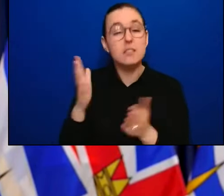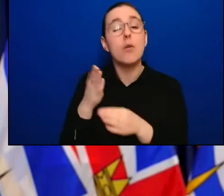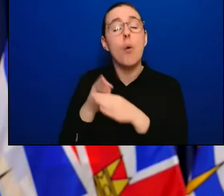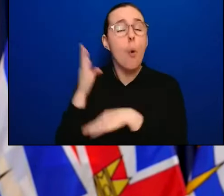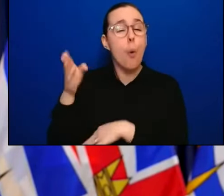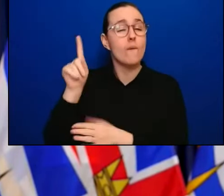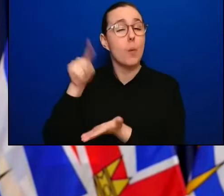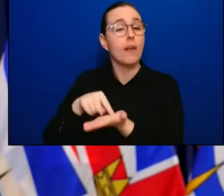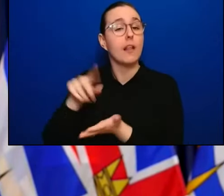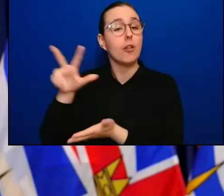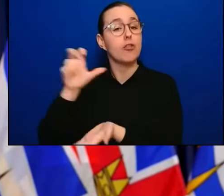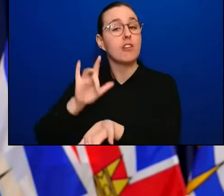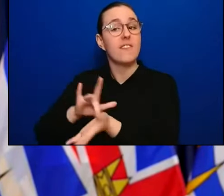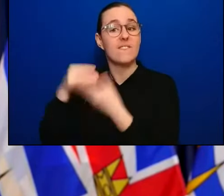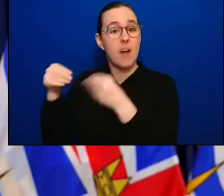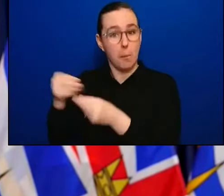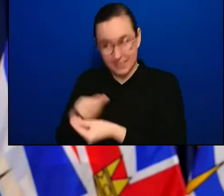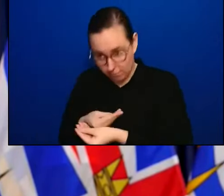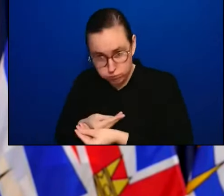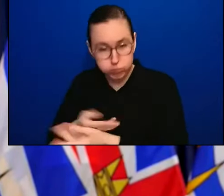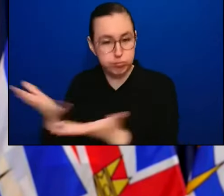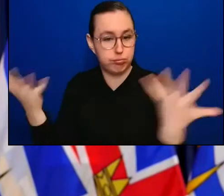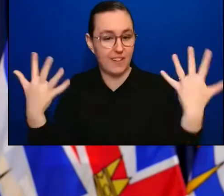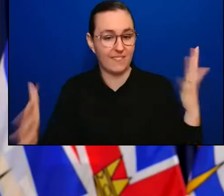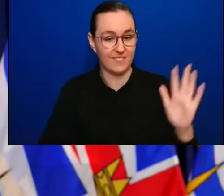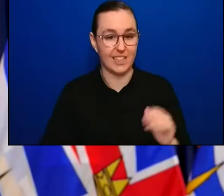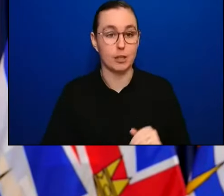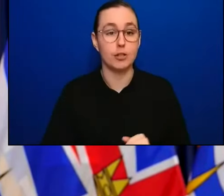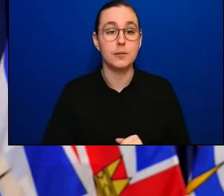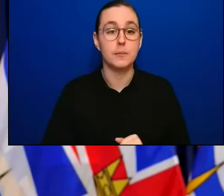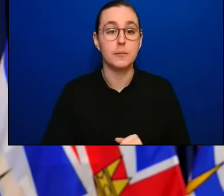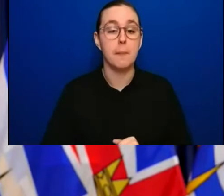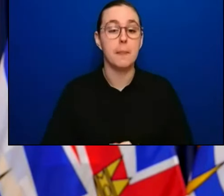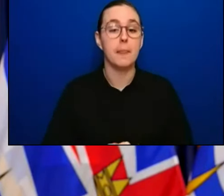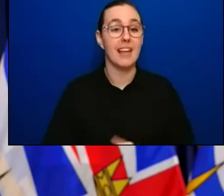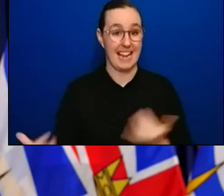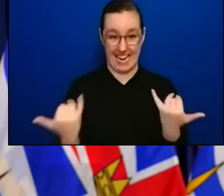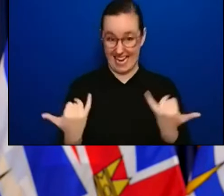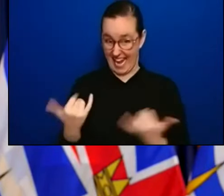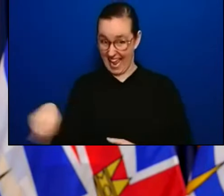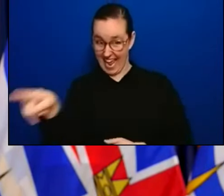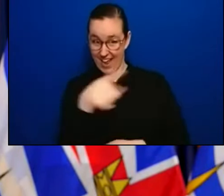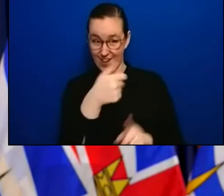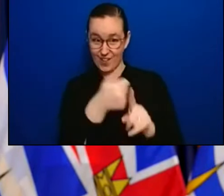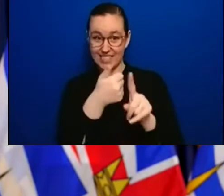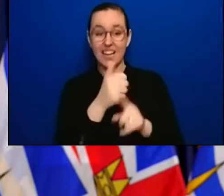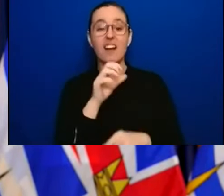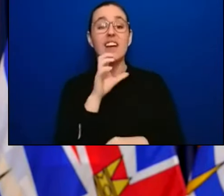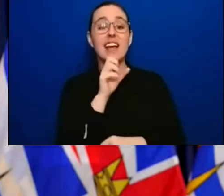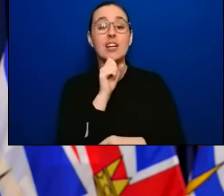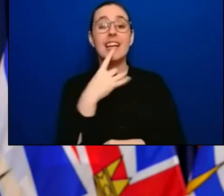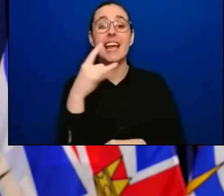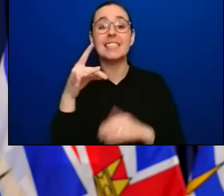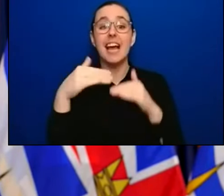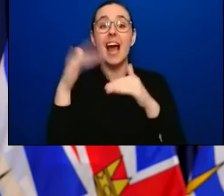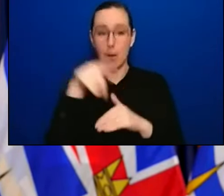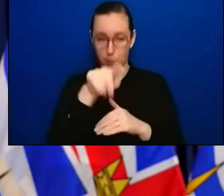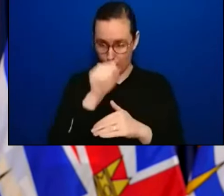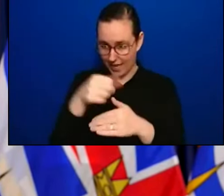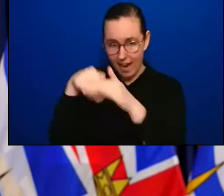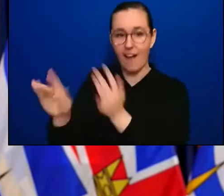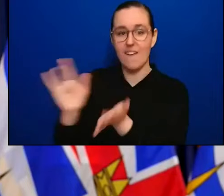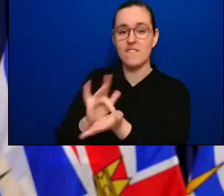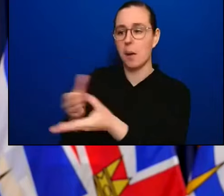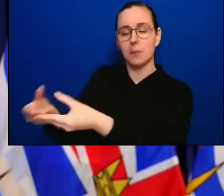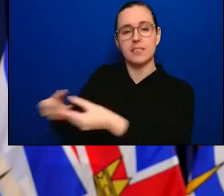Tests for British Colombians age 18 plus and older to pick up a kit containing five tests at a